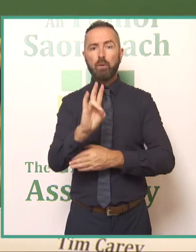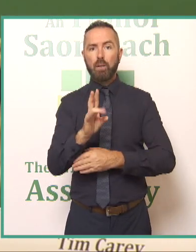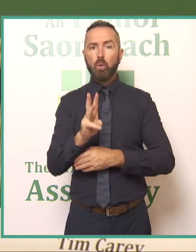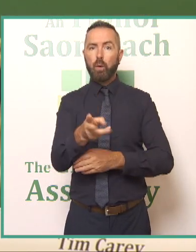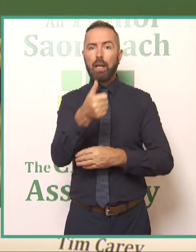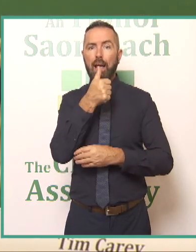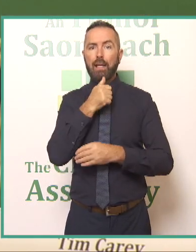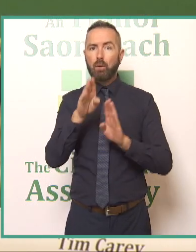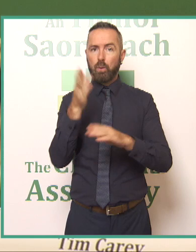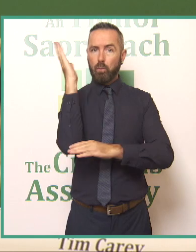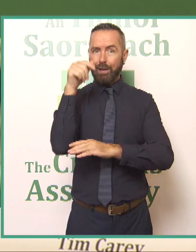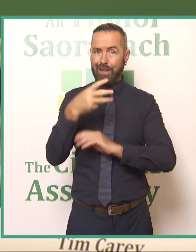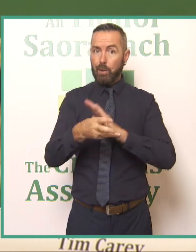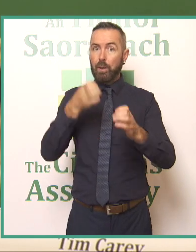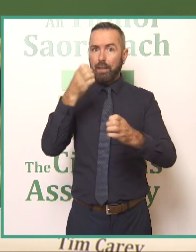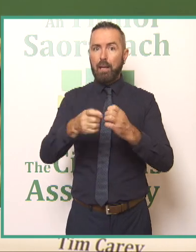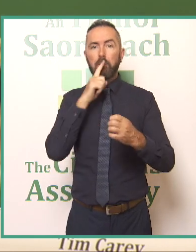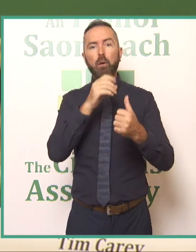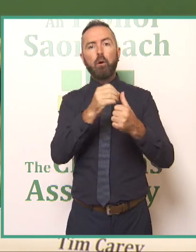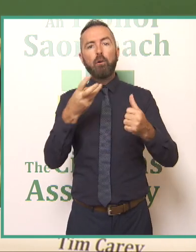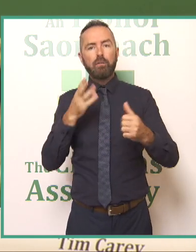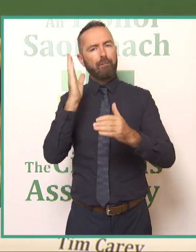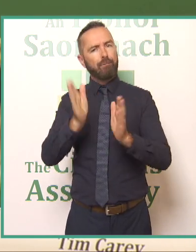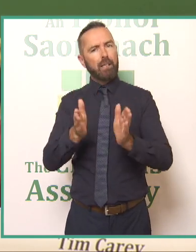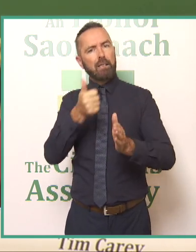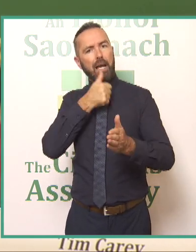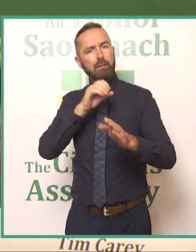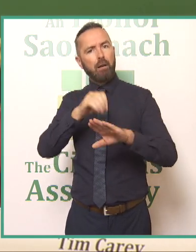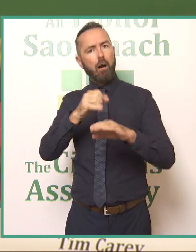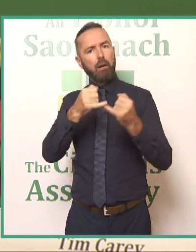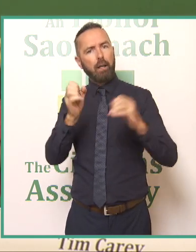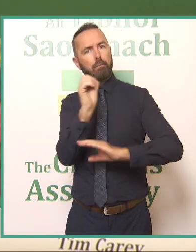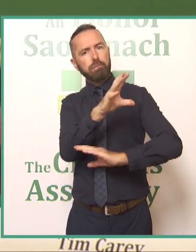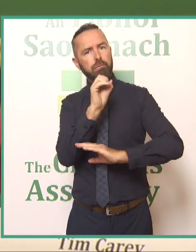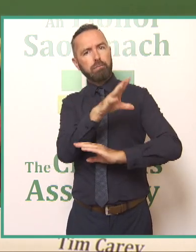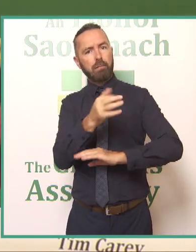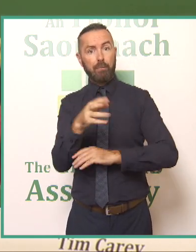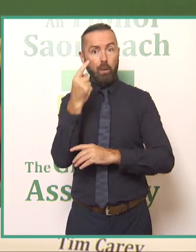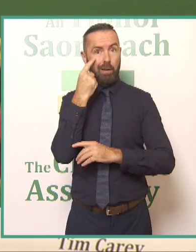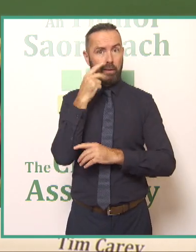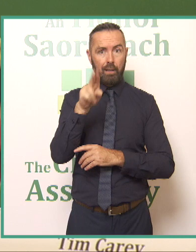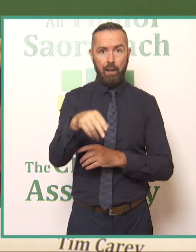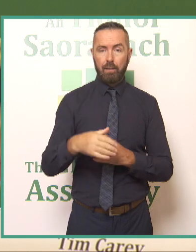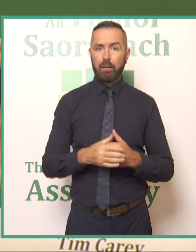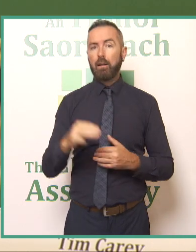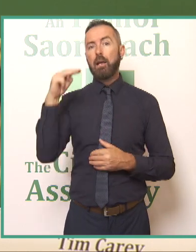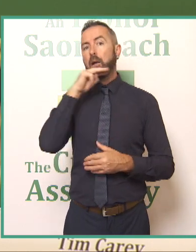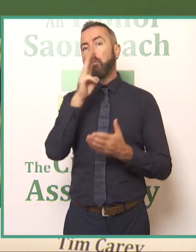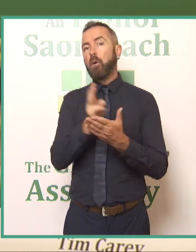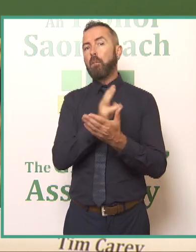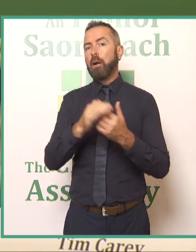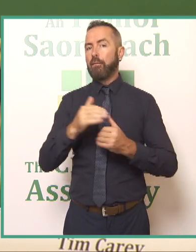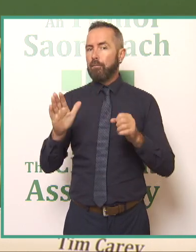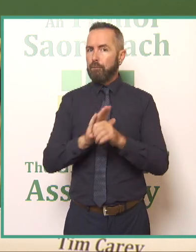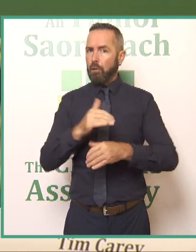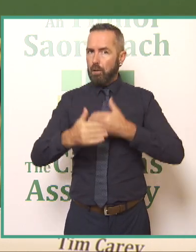in our presentations this weekend but others and have been answered already so if you want to check those out you can it's an important part of this